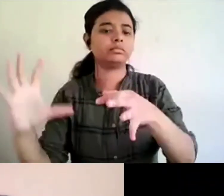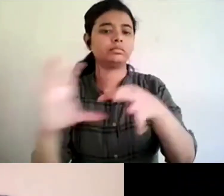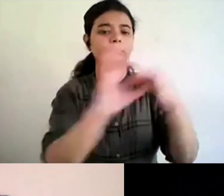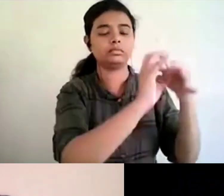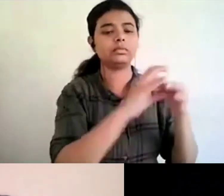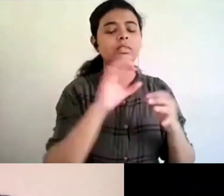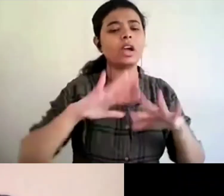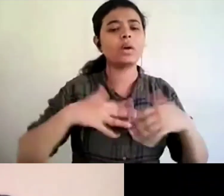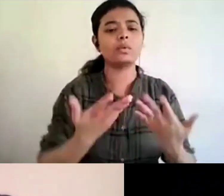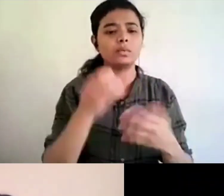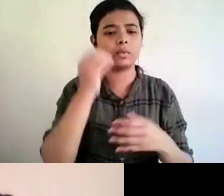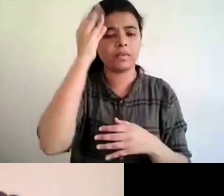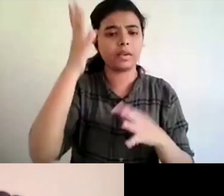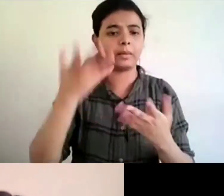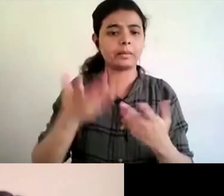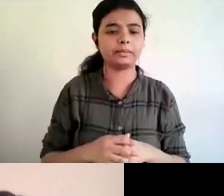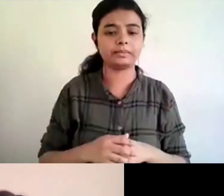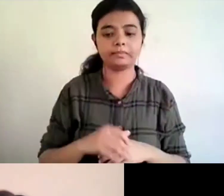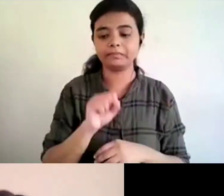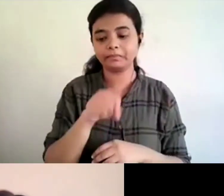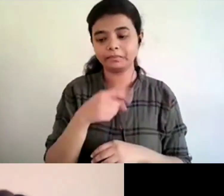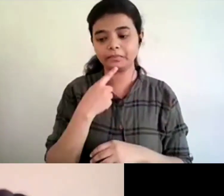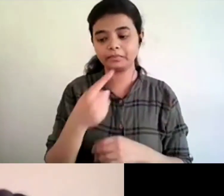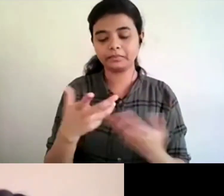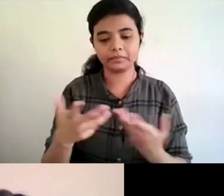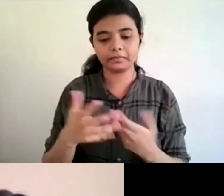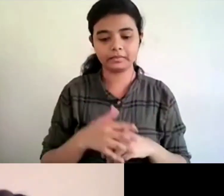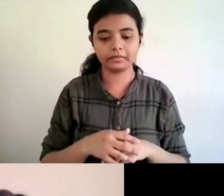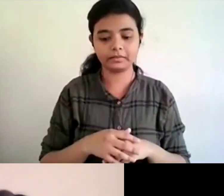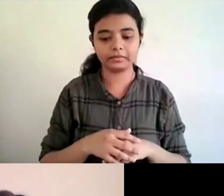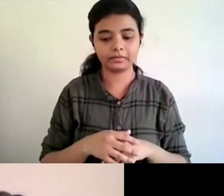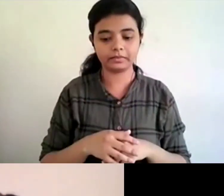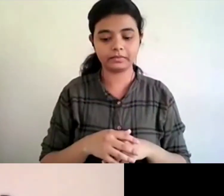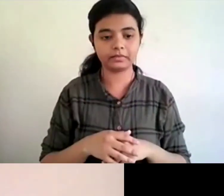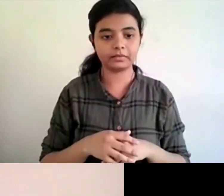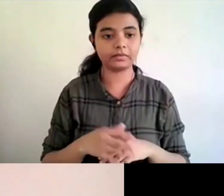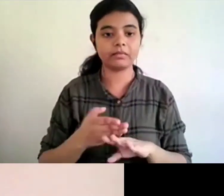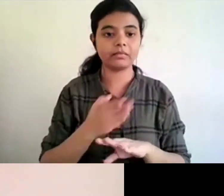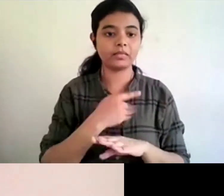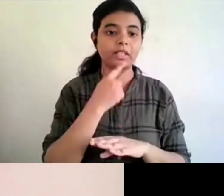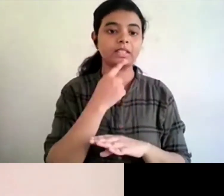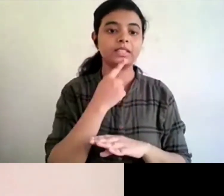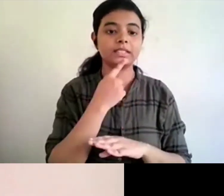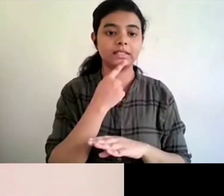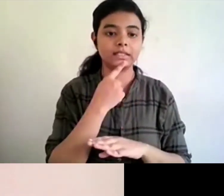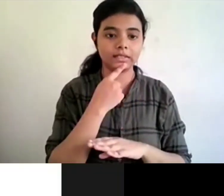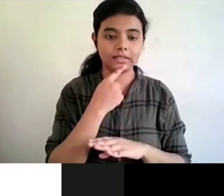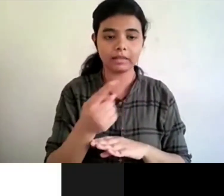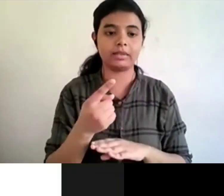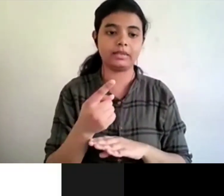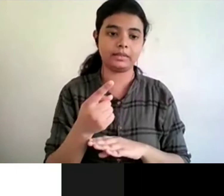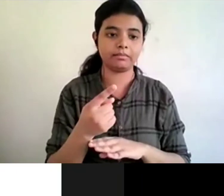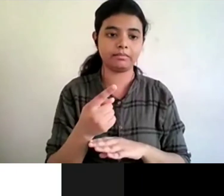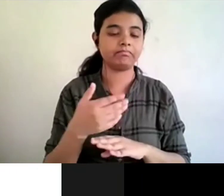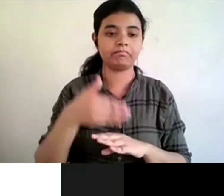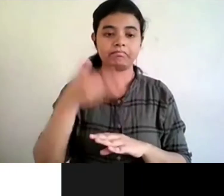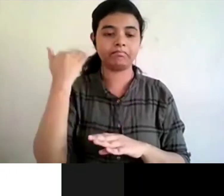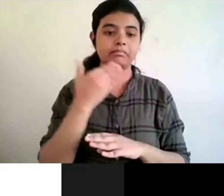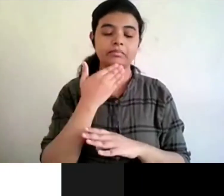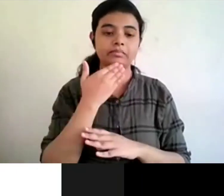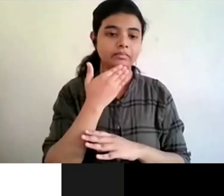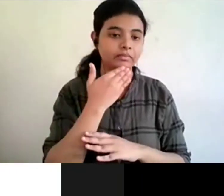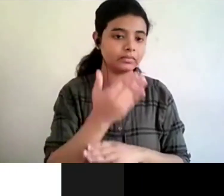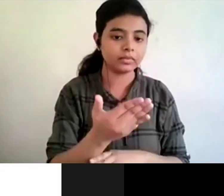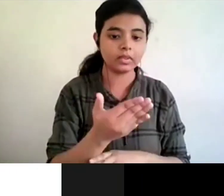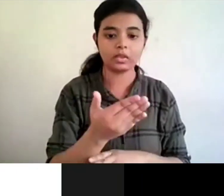so uh i would say that it's it's um what we have said is that earlier we used to think that once we come out